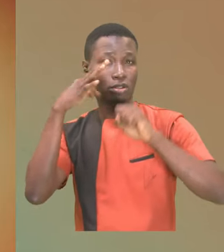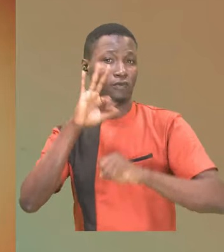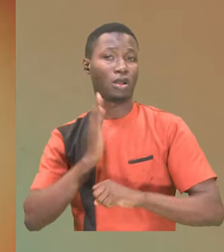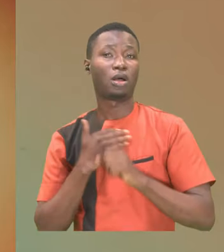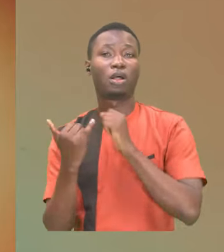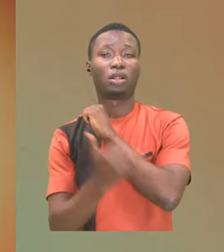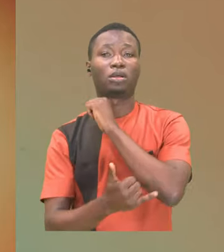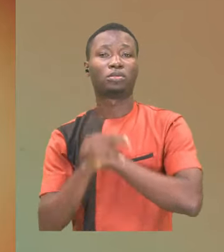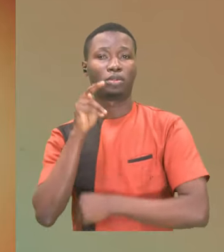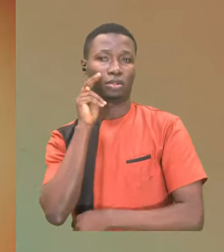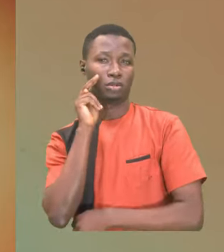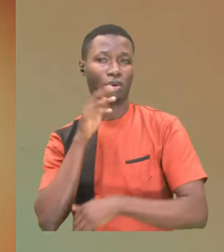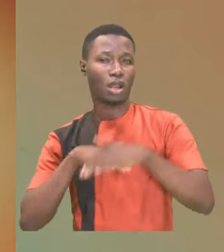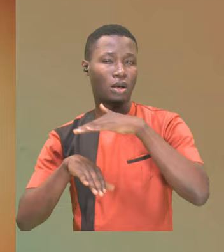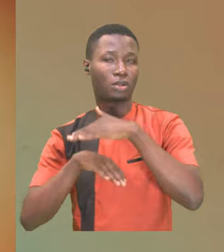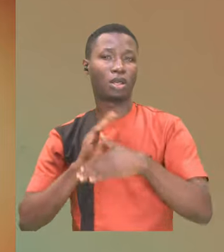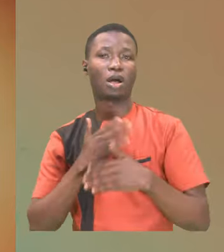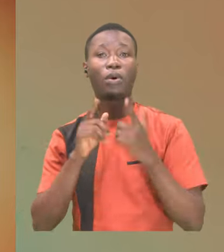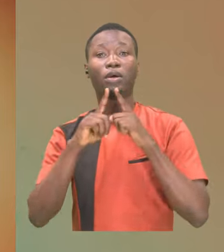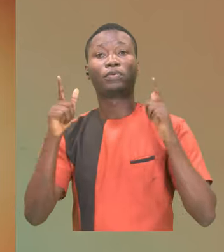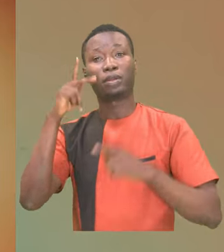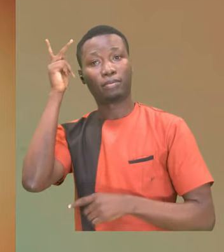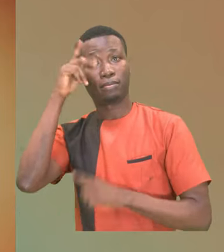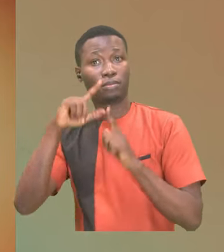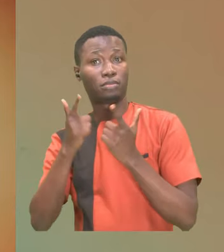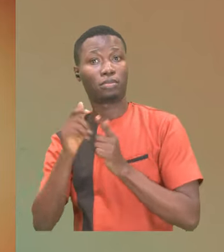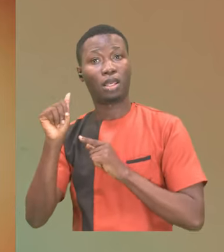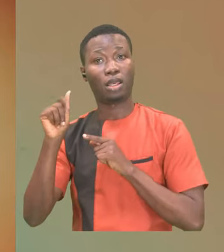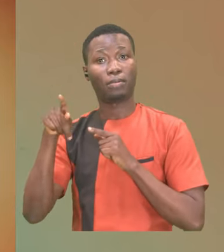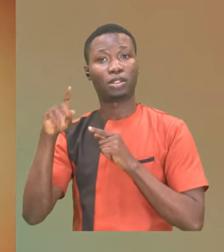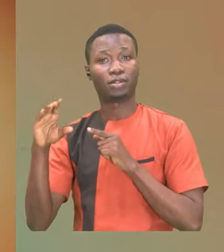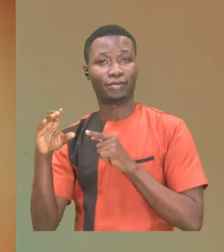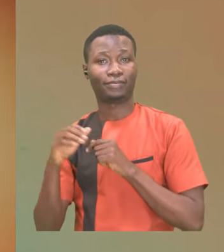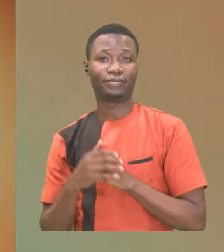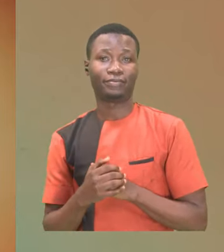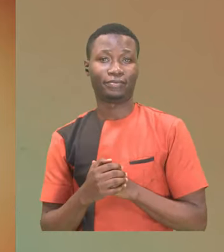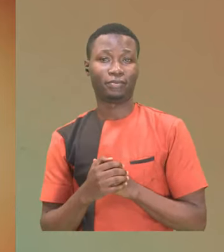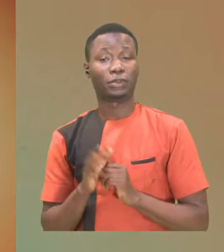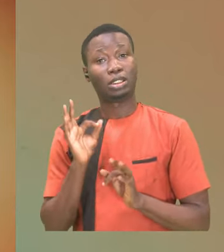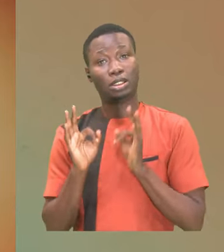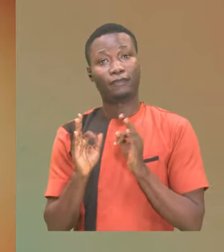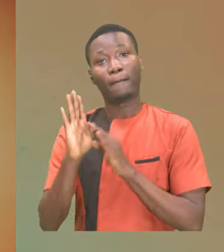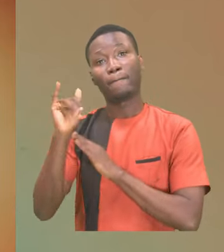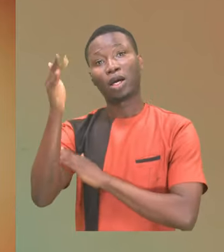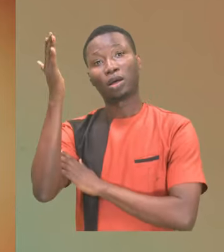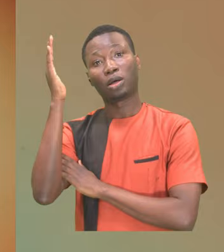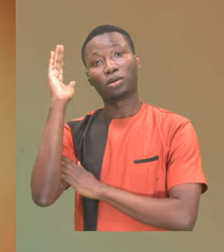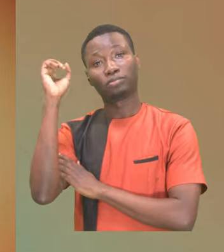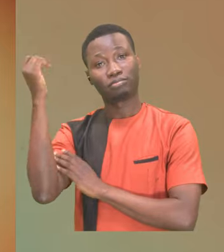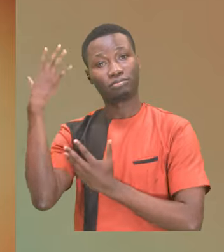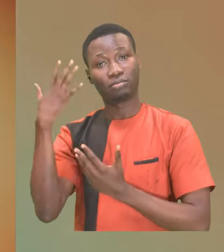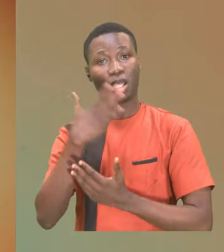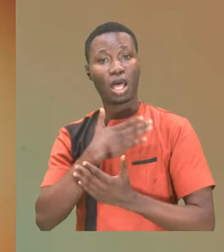on the platform of our great party, the All Progressives Congress. If, by the grace of God